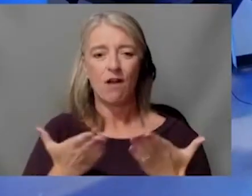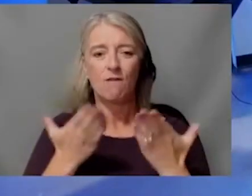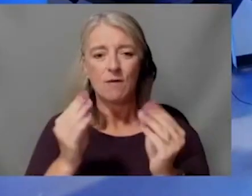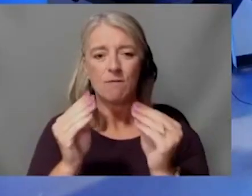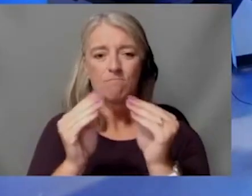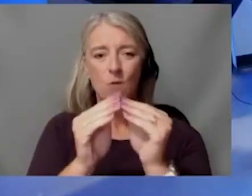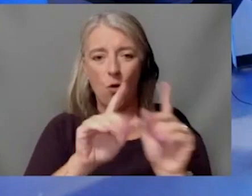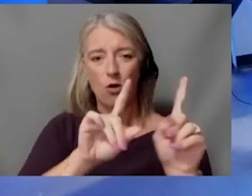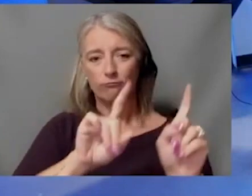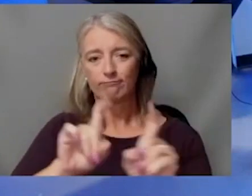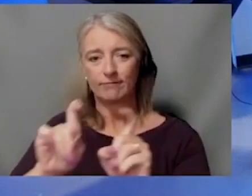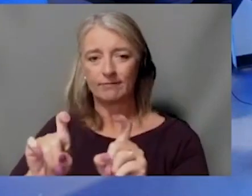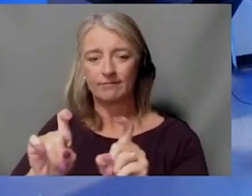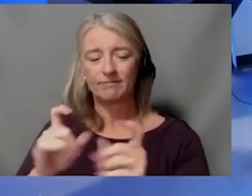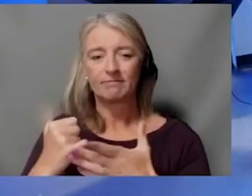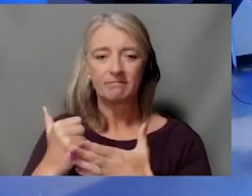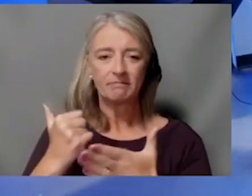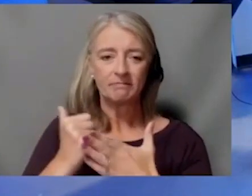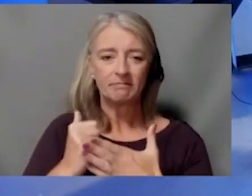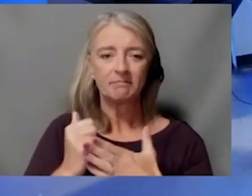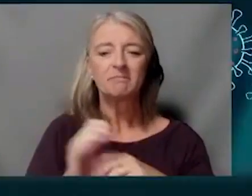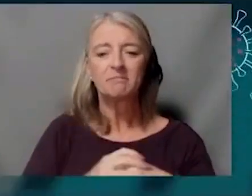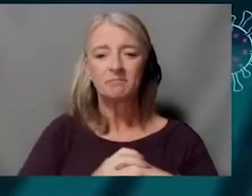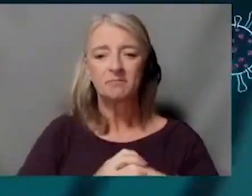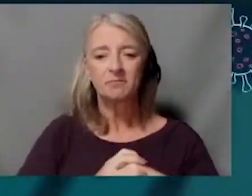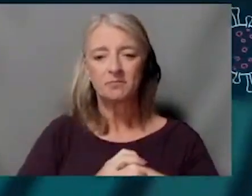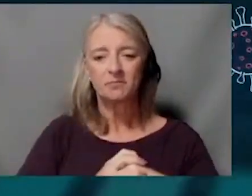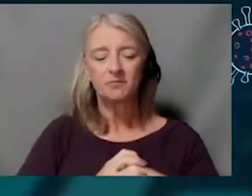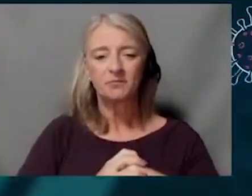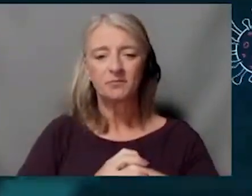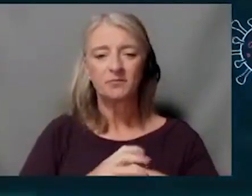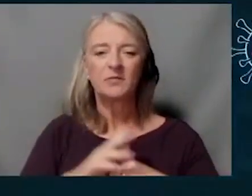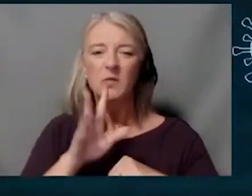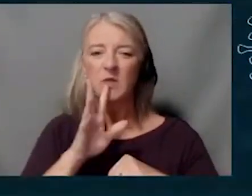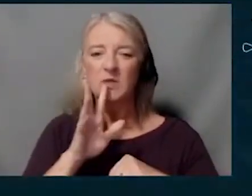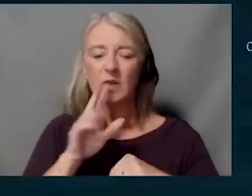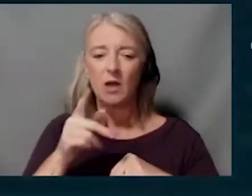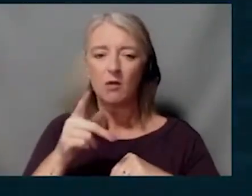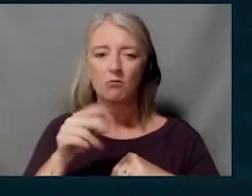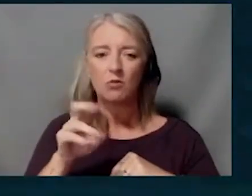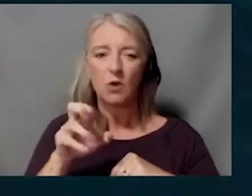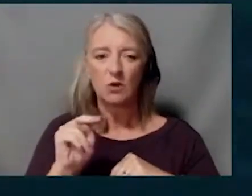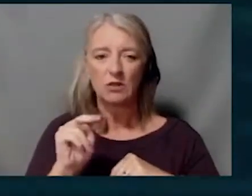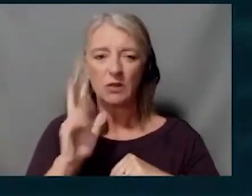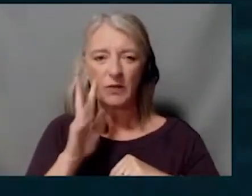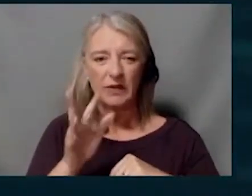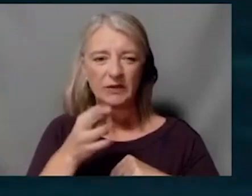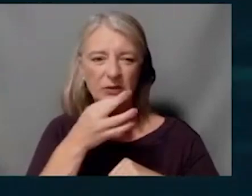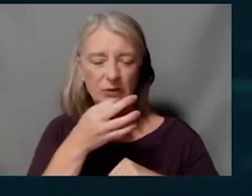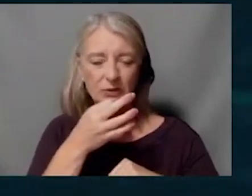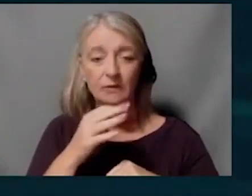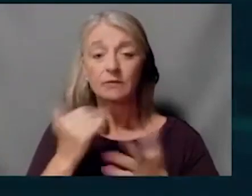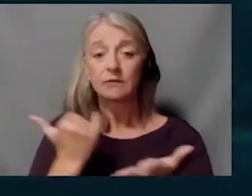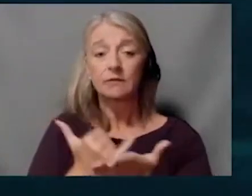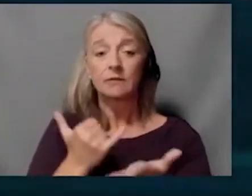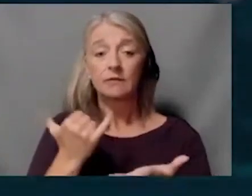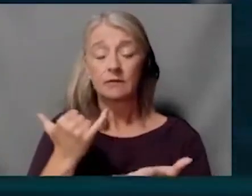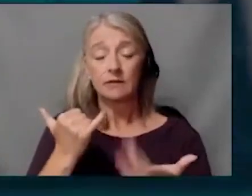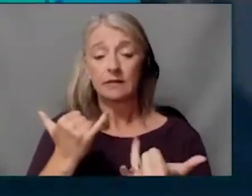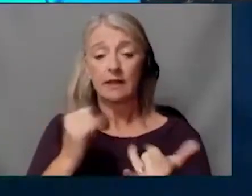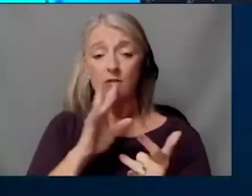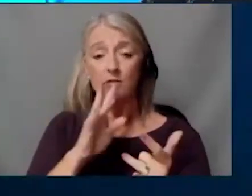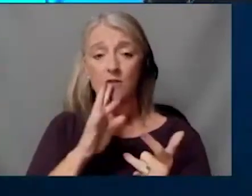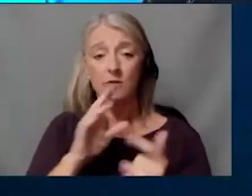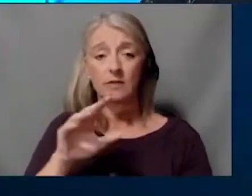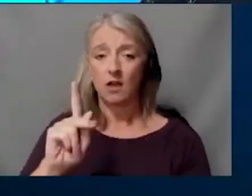about proton here in just a quick minute, but let's take a moment to check in with Dr. Dana Hawkinson, medical director of infection prevention and control. Joining us with our numbers